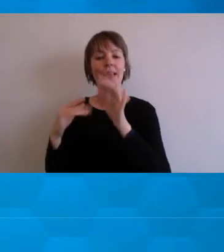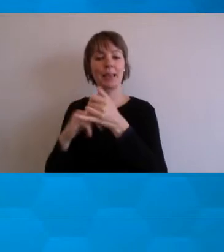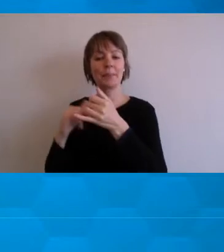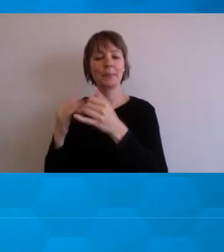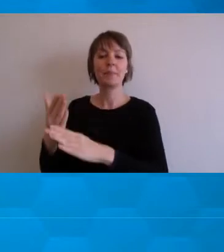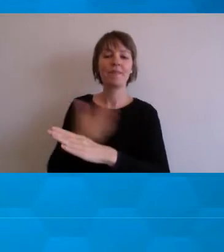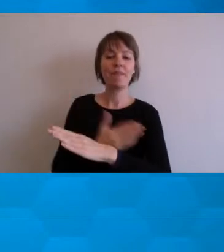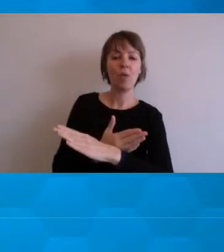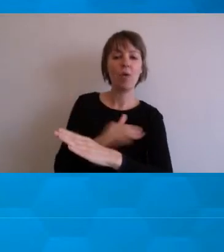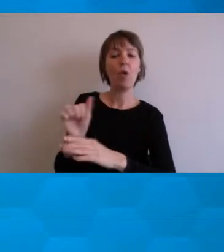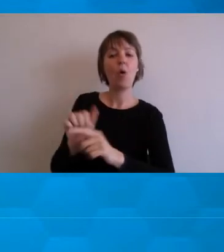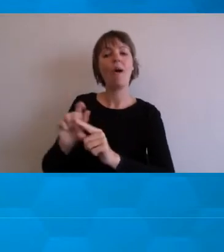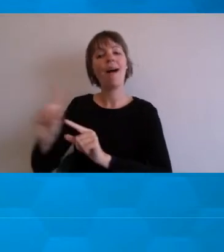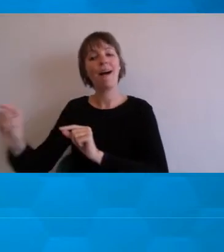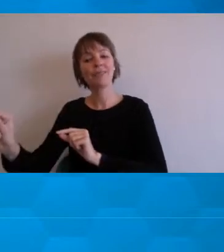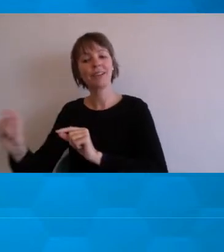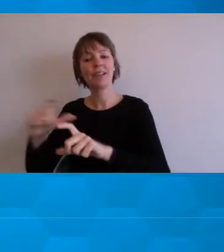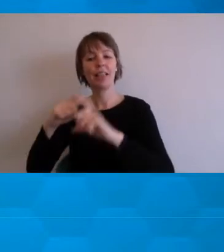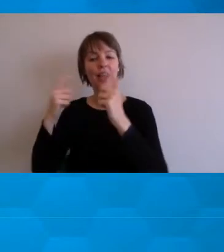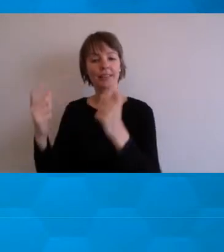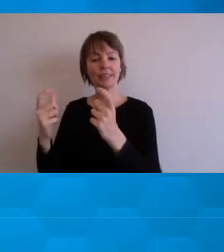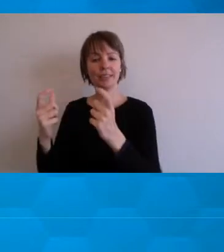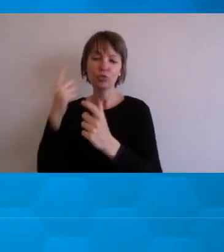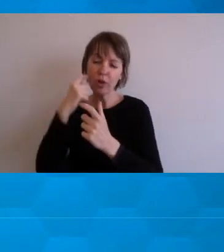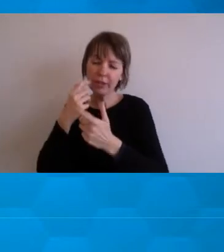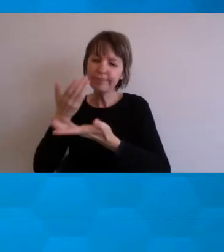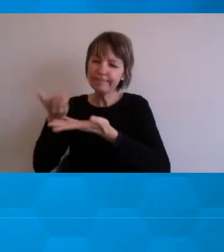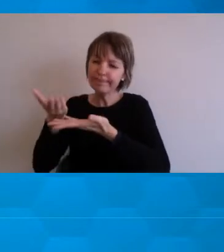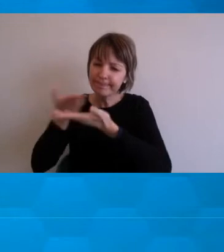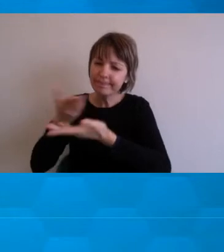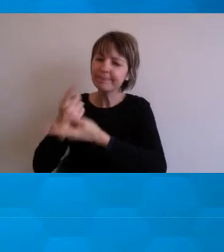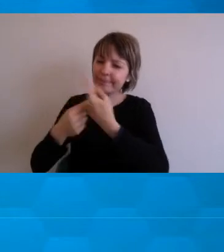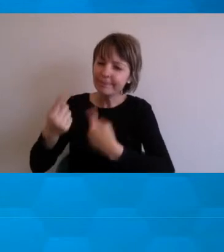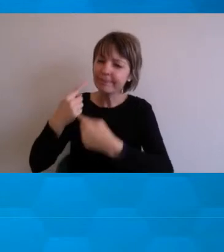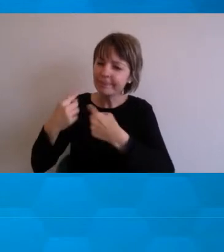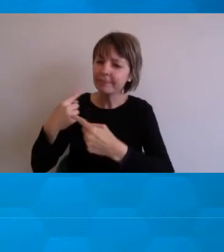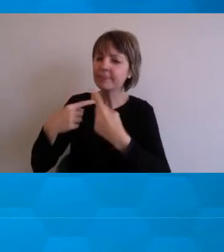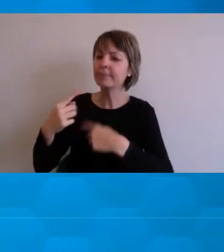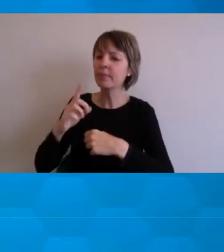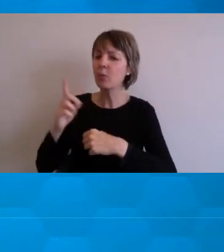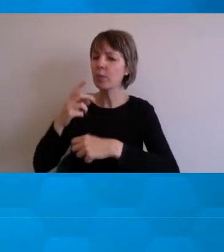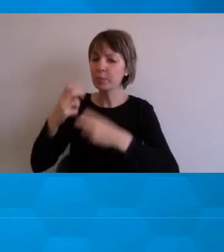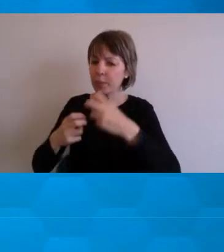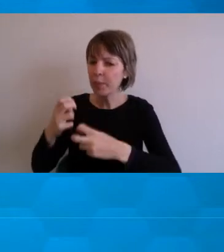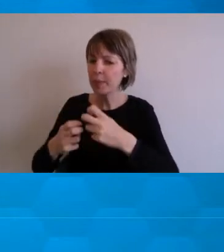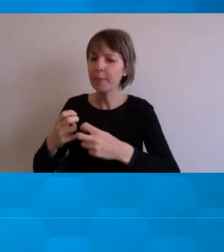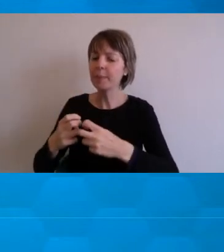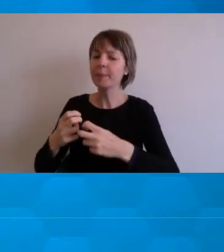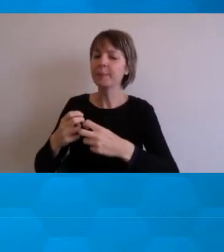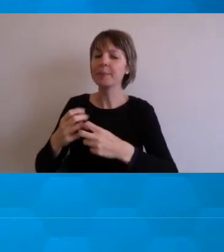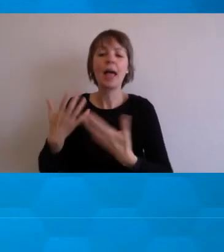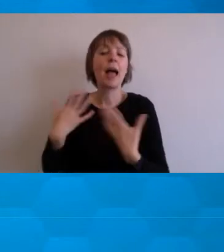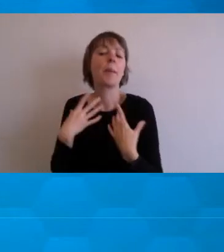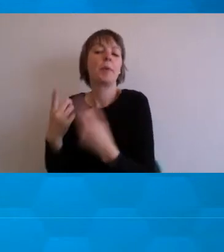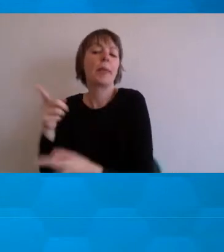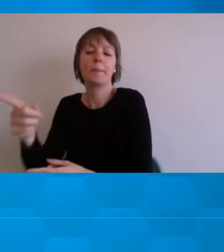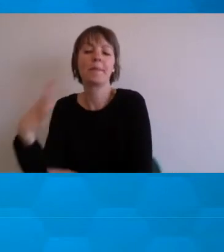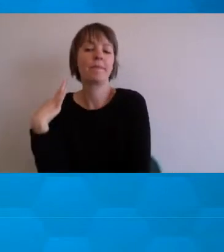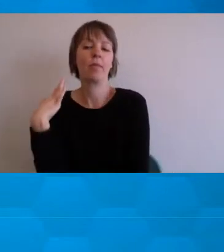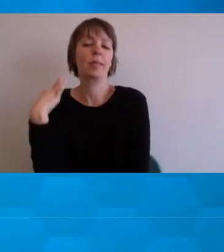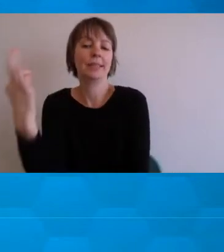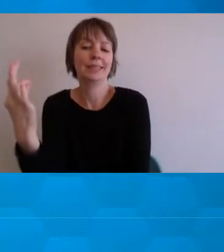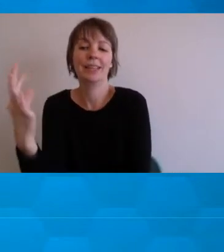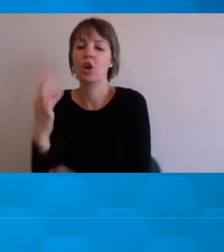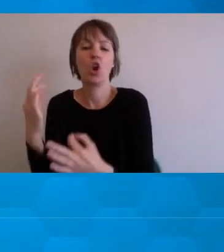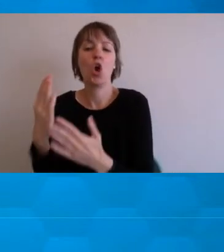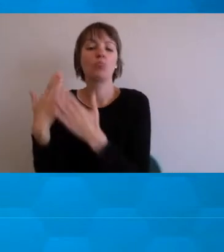I just try and figure out if what's what's holding them back, what is it that is happening at this time, completely on a voluntary basis and certainly with no pressure